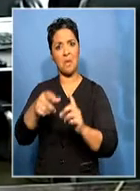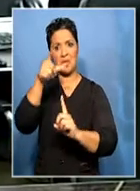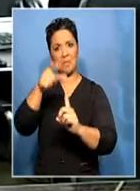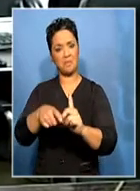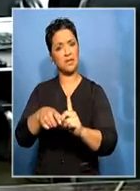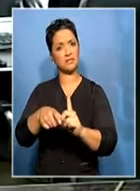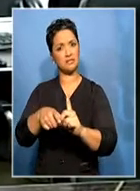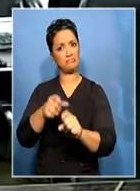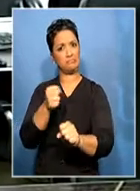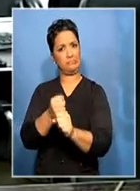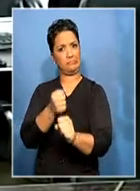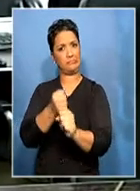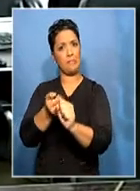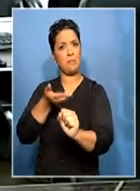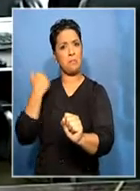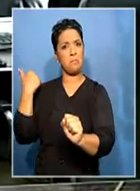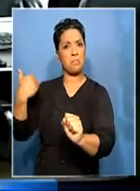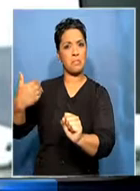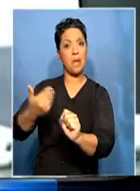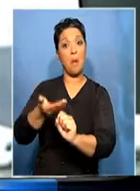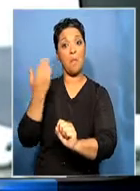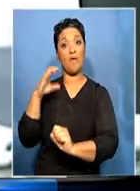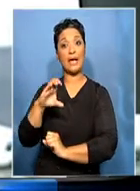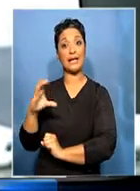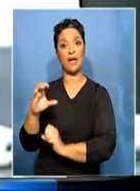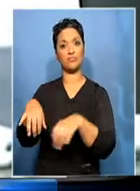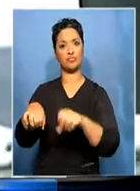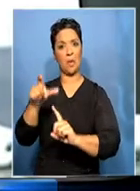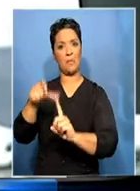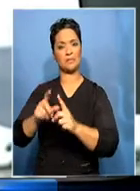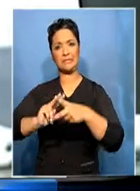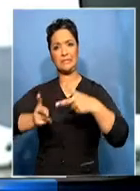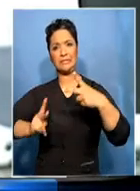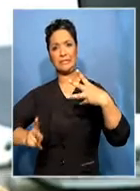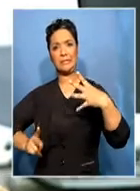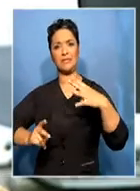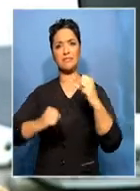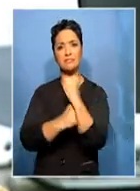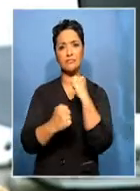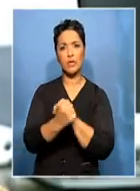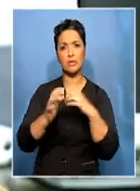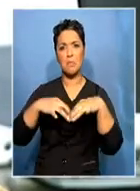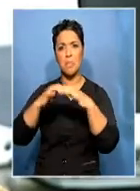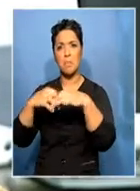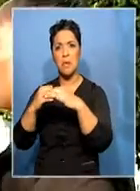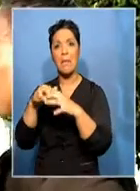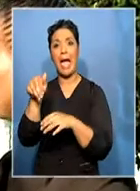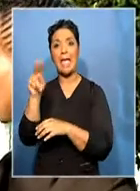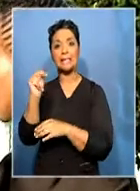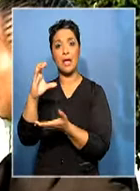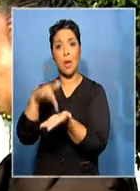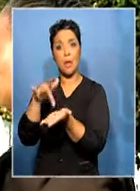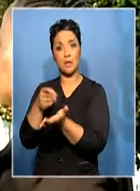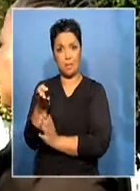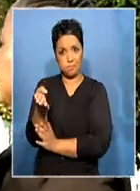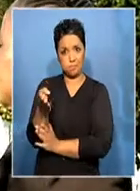Stone Susan is a former ANC chair in the Eastern Cape. He has served in various senior ANC positions in that province. Some